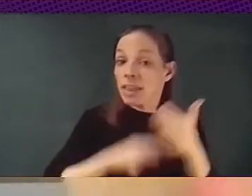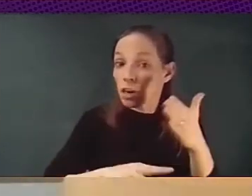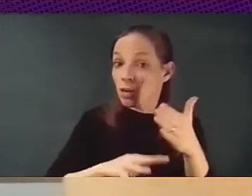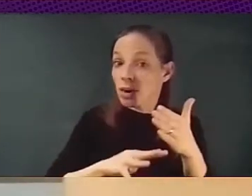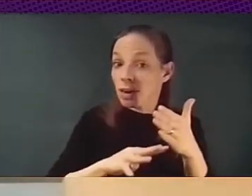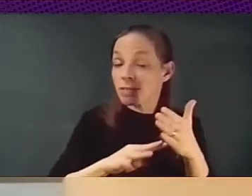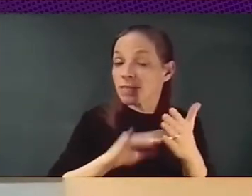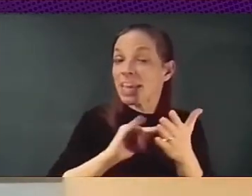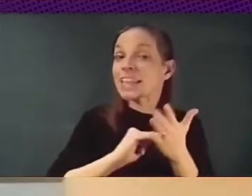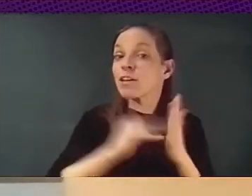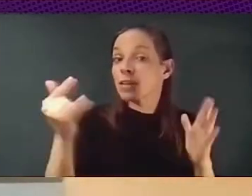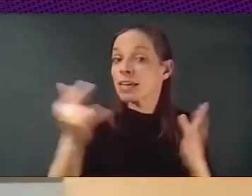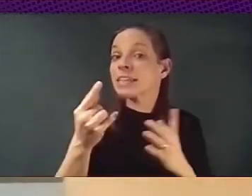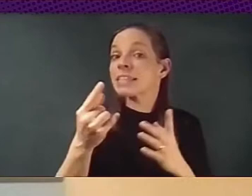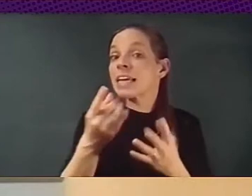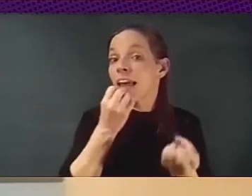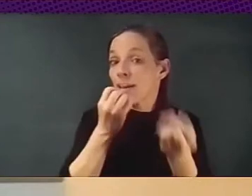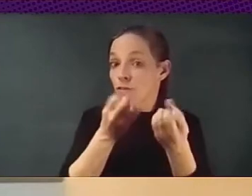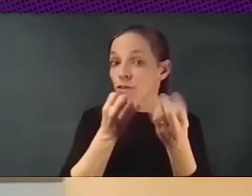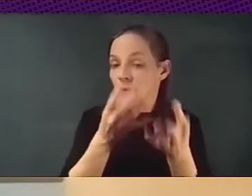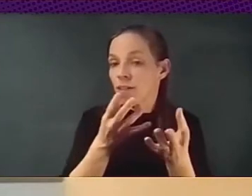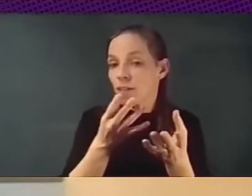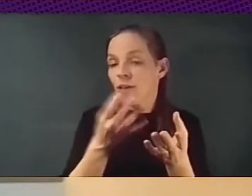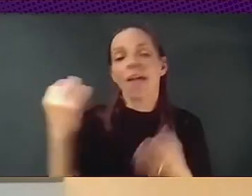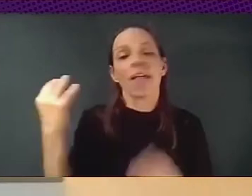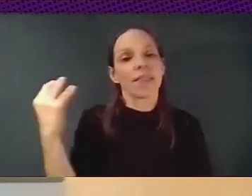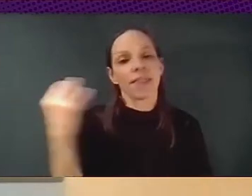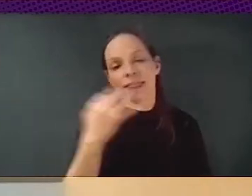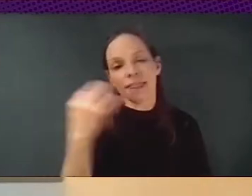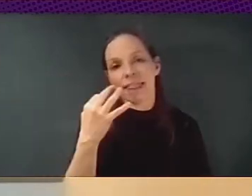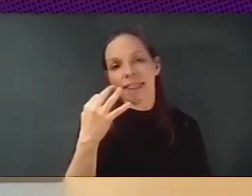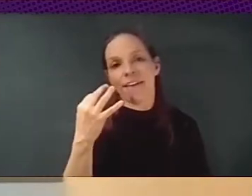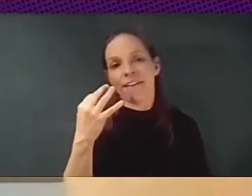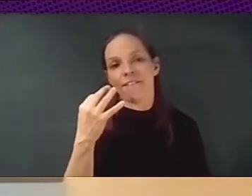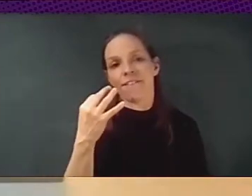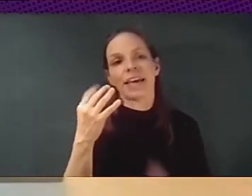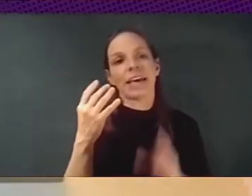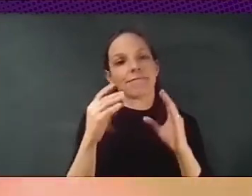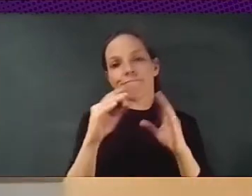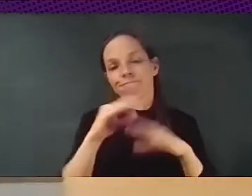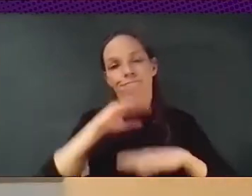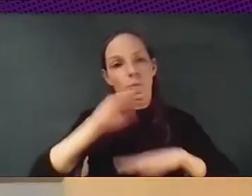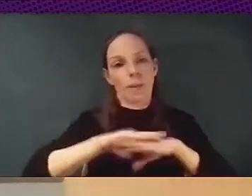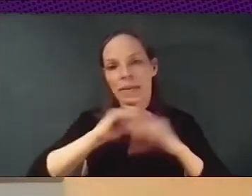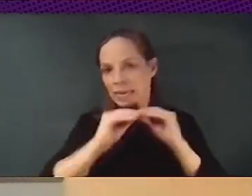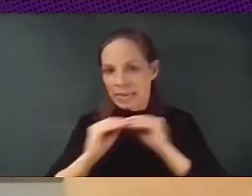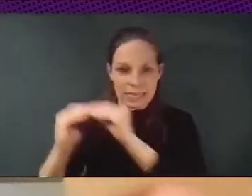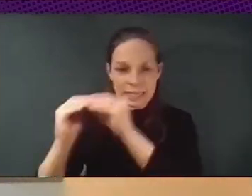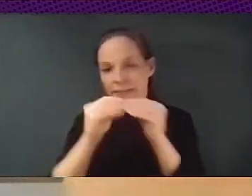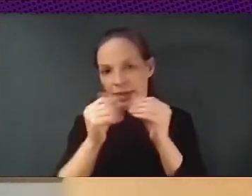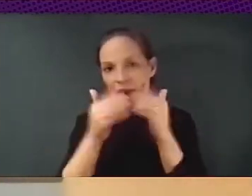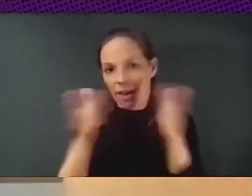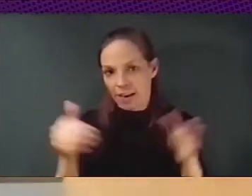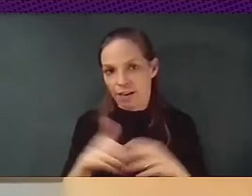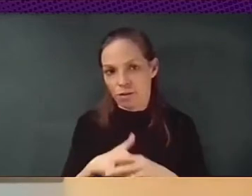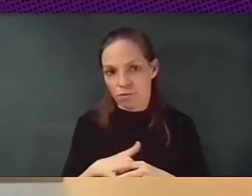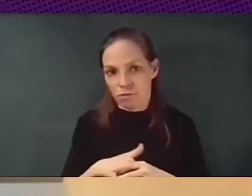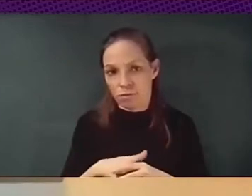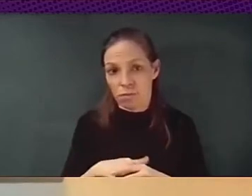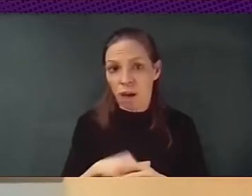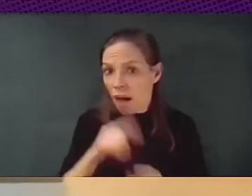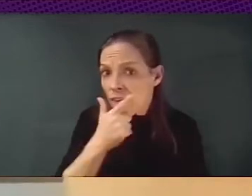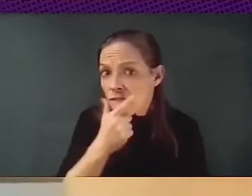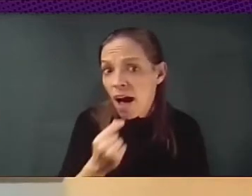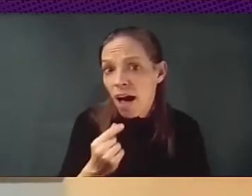And this is something that the team now is continuing. mean, this is not easy, because of course, of the reliance of this type of proprietary